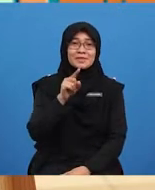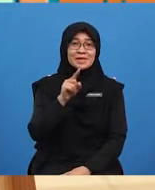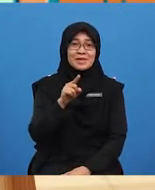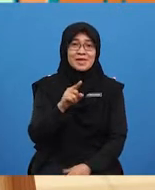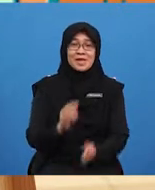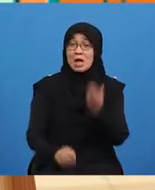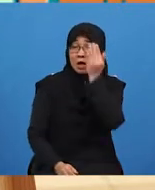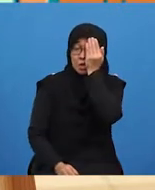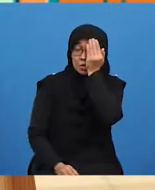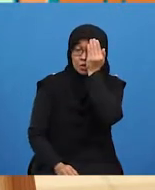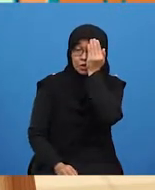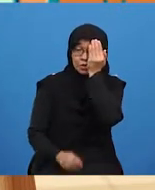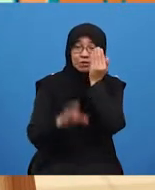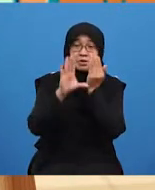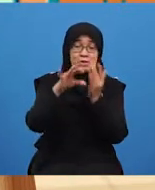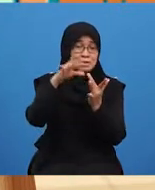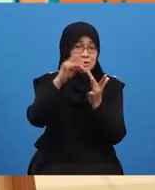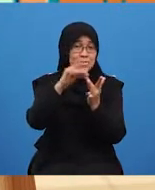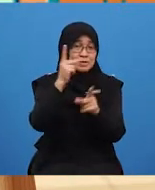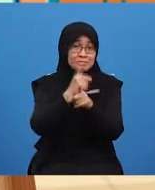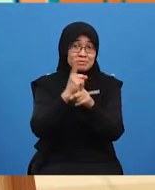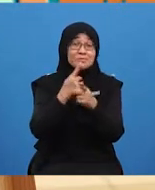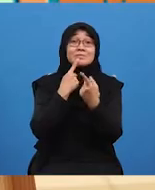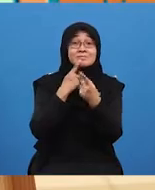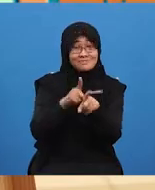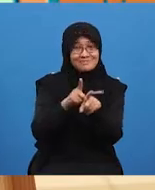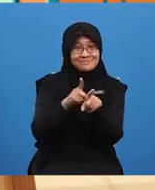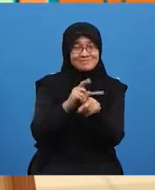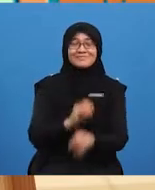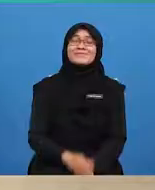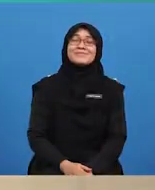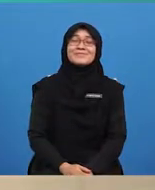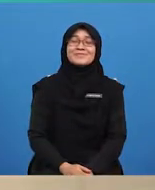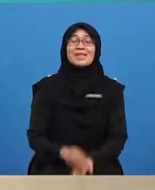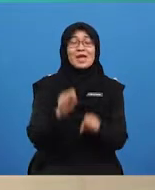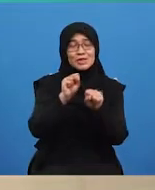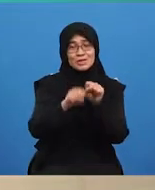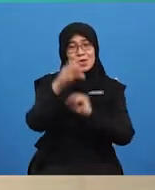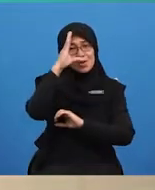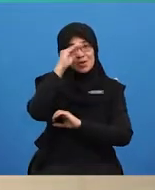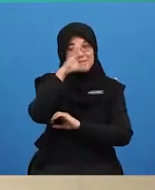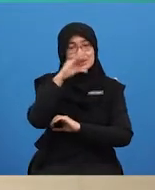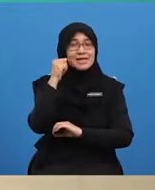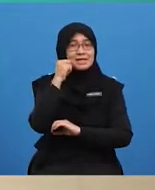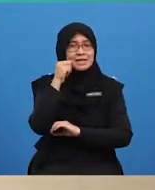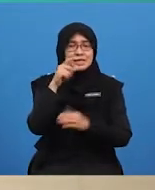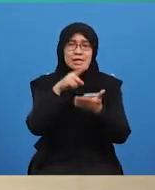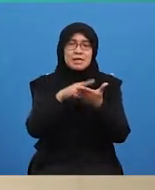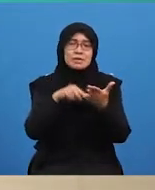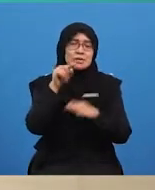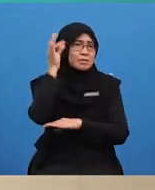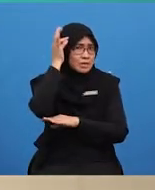You just have to close one eye and choose the correct answer. So, boys and girls,